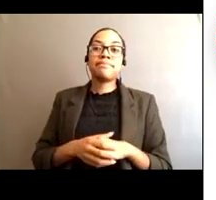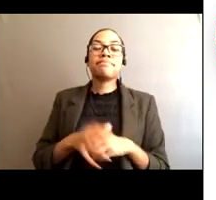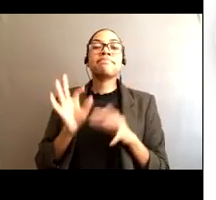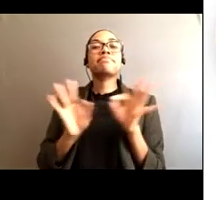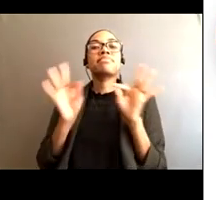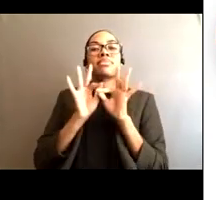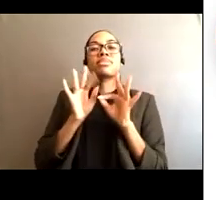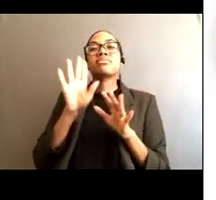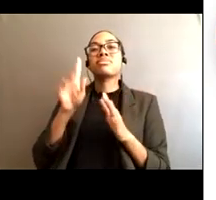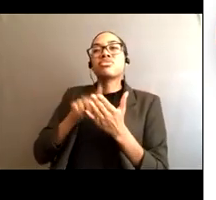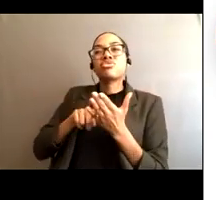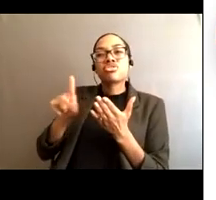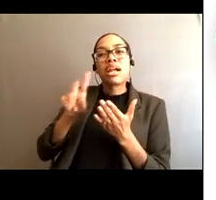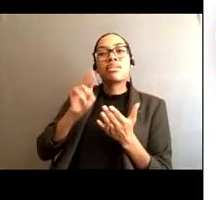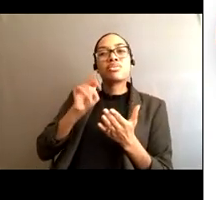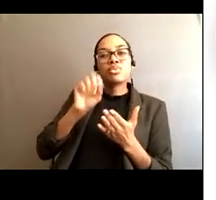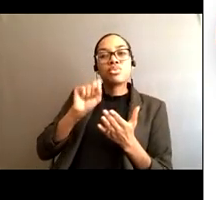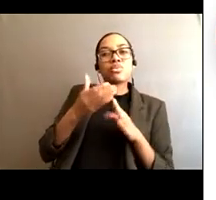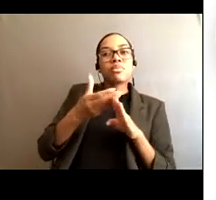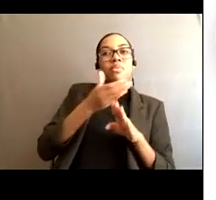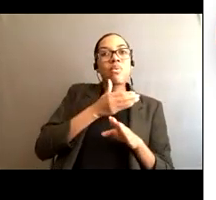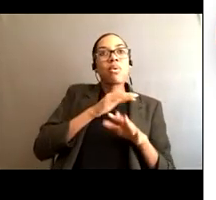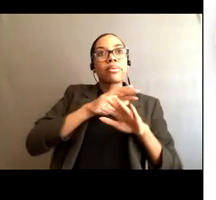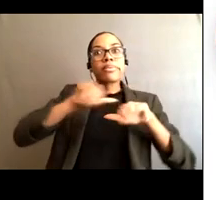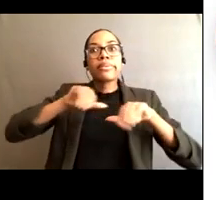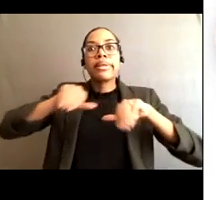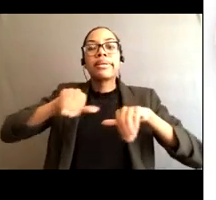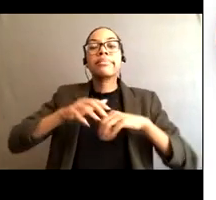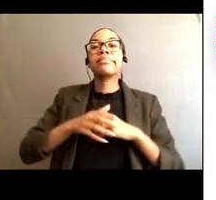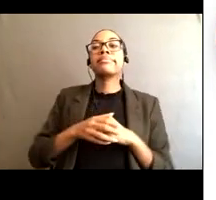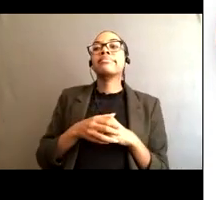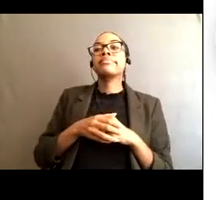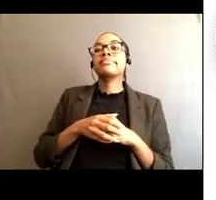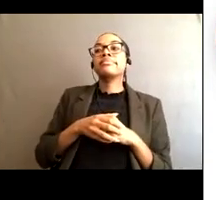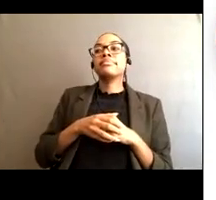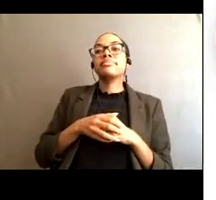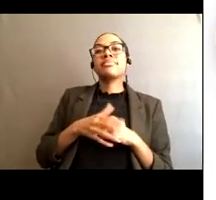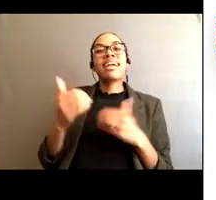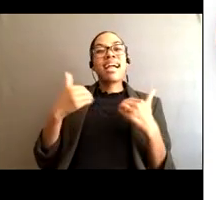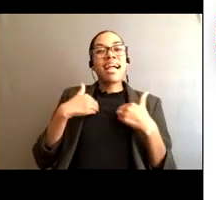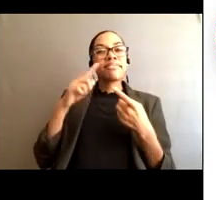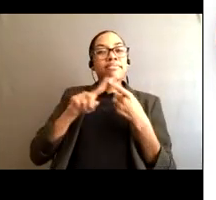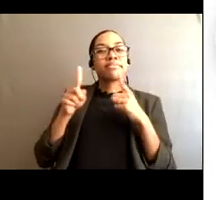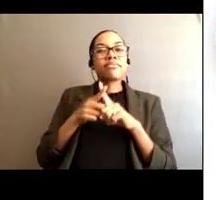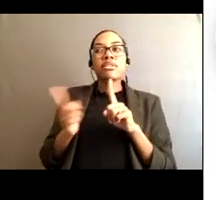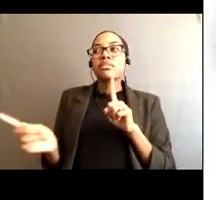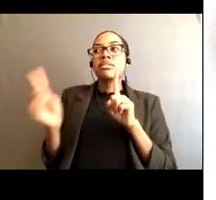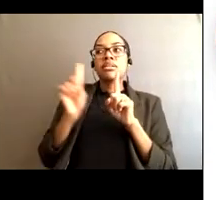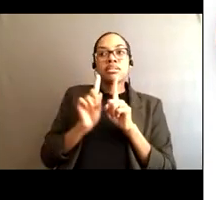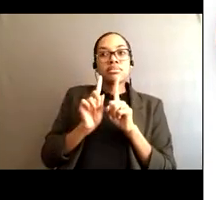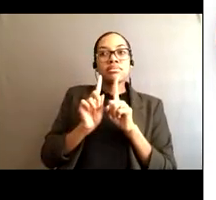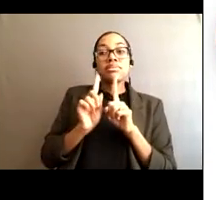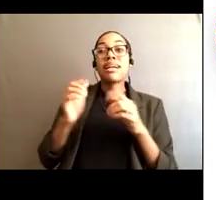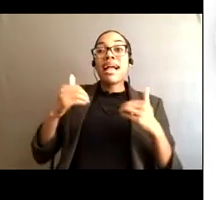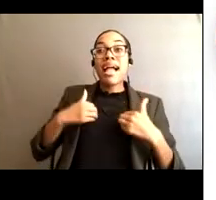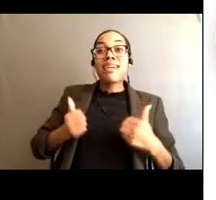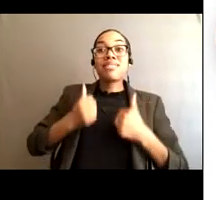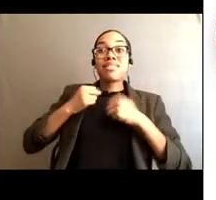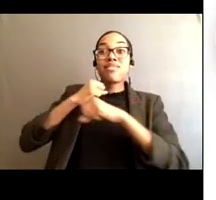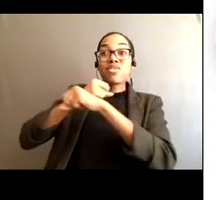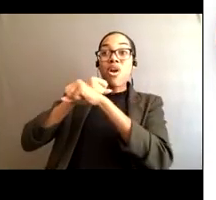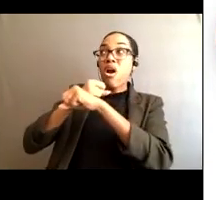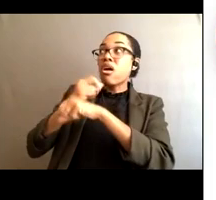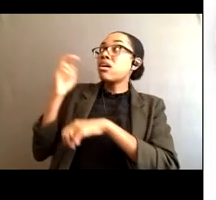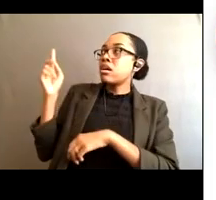Check the surf forecast. You know, be sure to swim with, you know, at a beach with a lifeguard. You know,